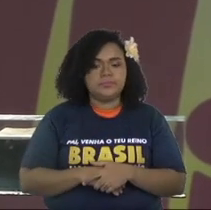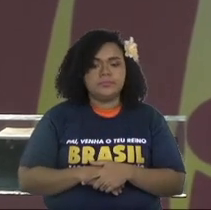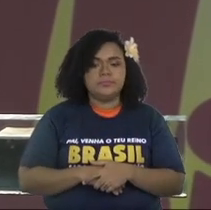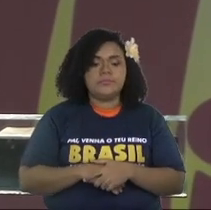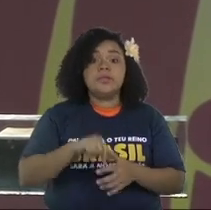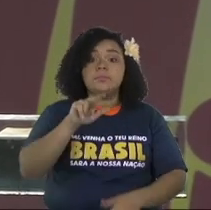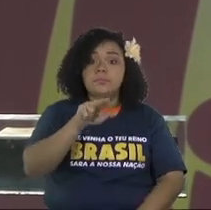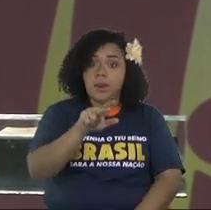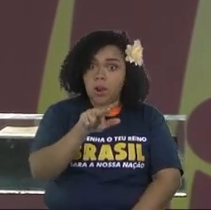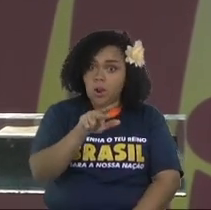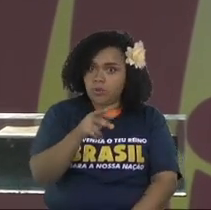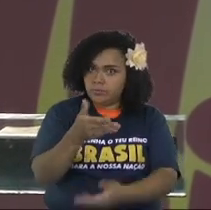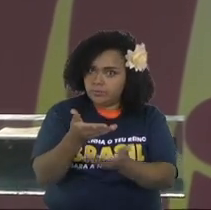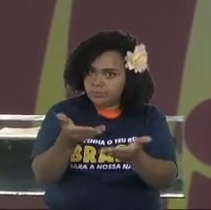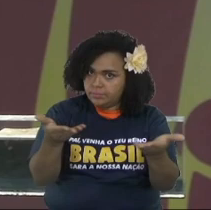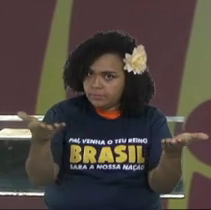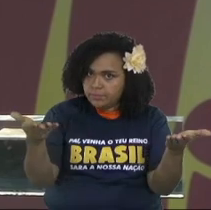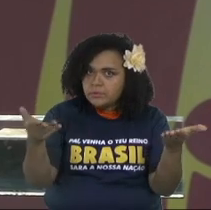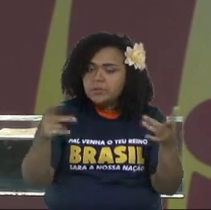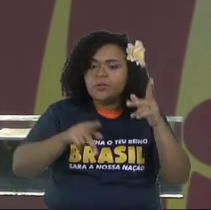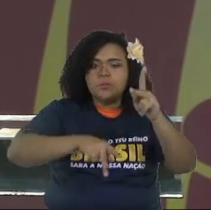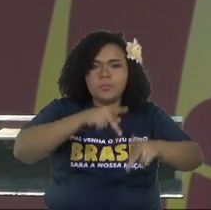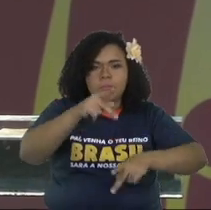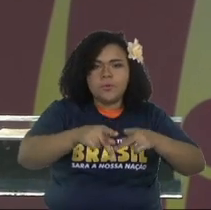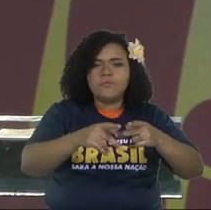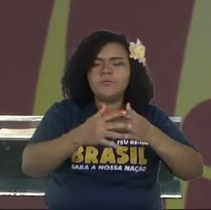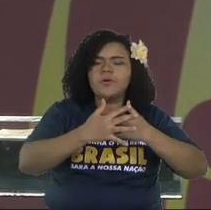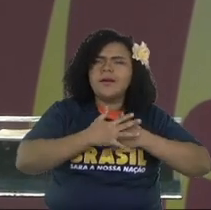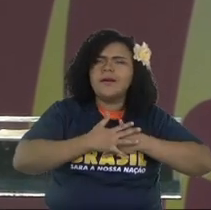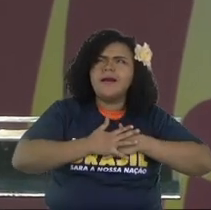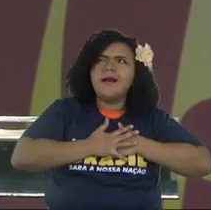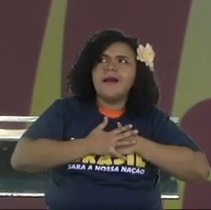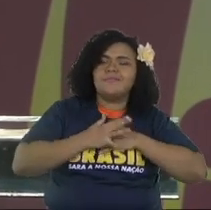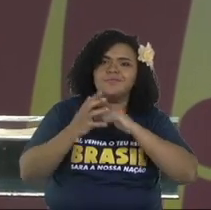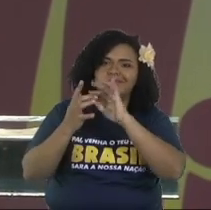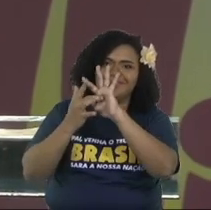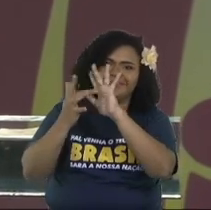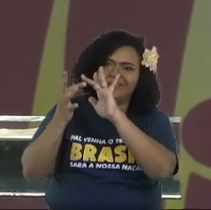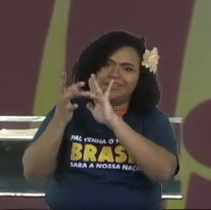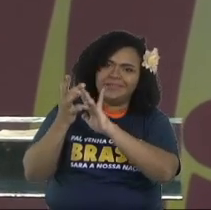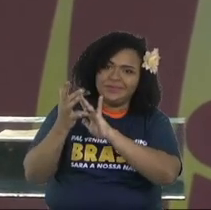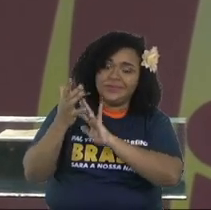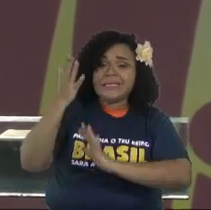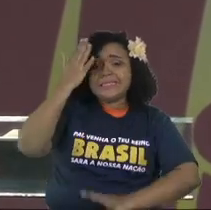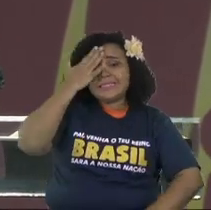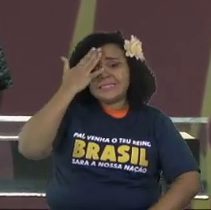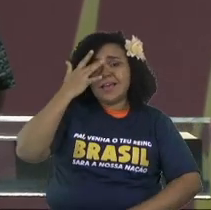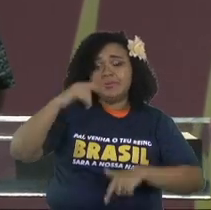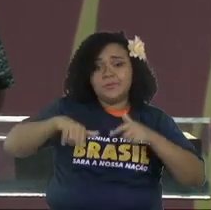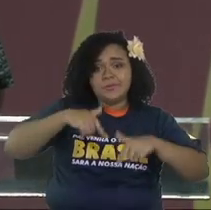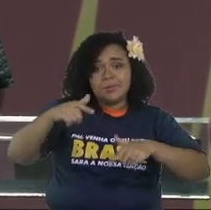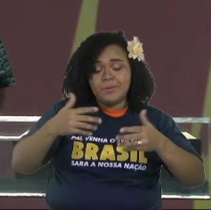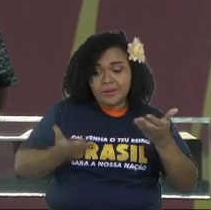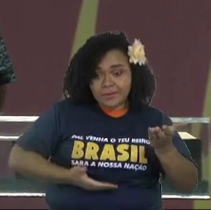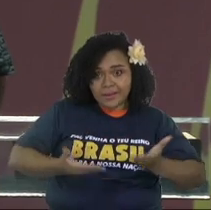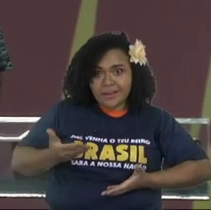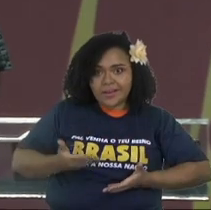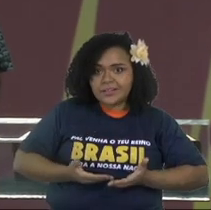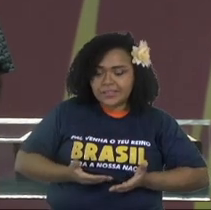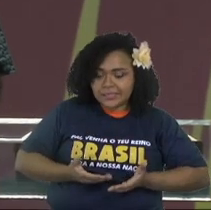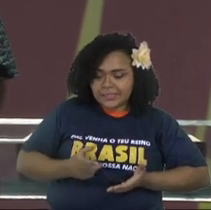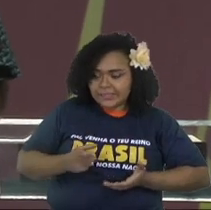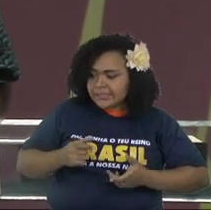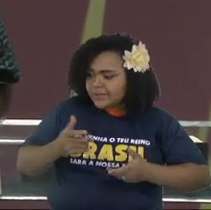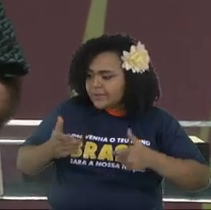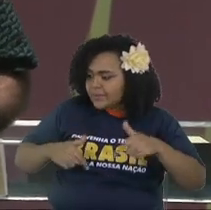and I go like the people of the church they love Jesus they understand